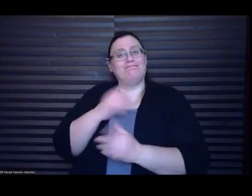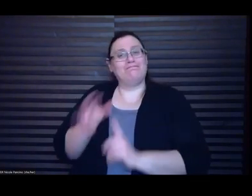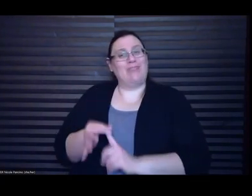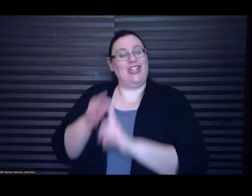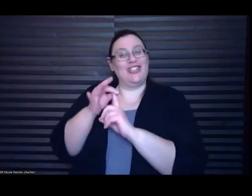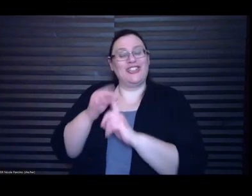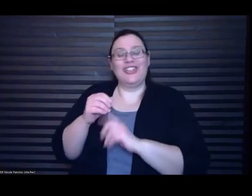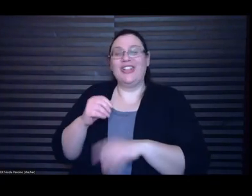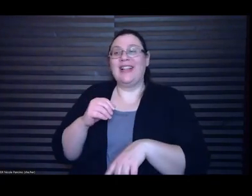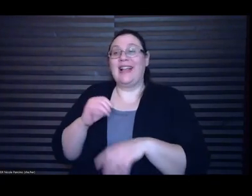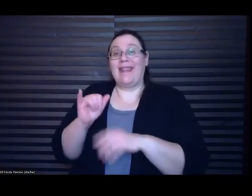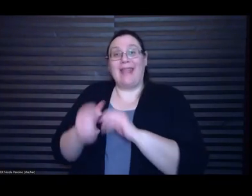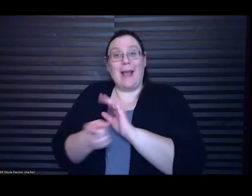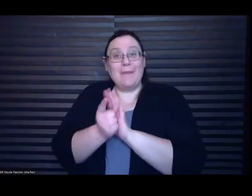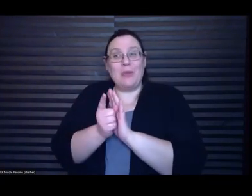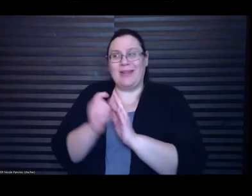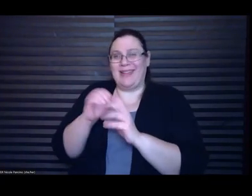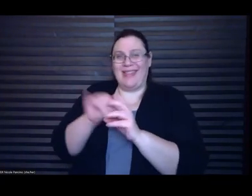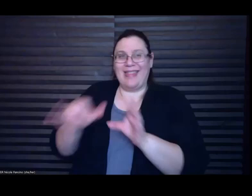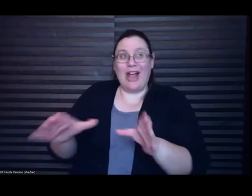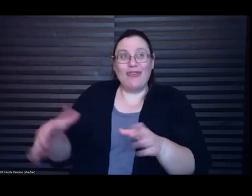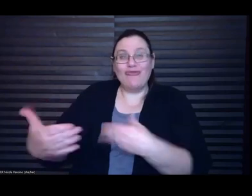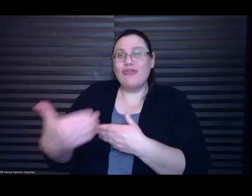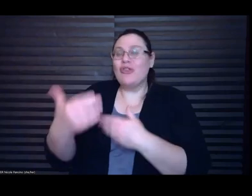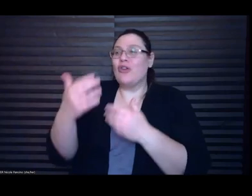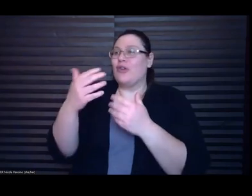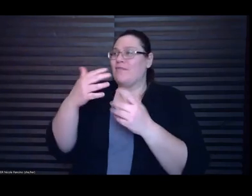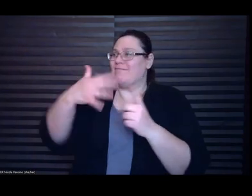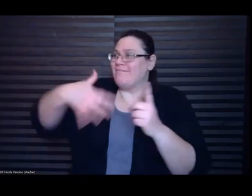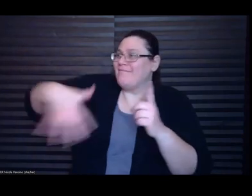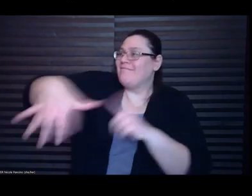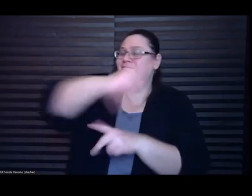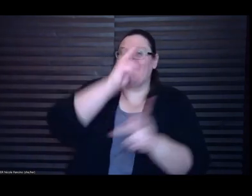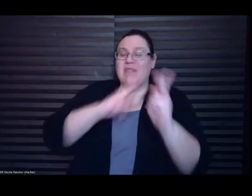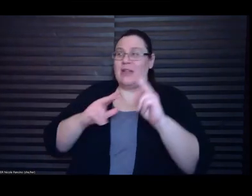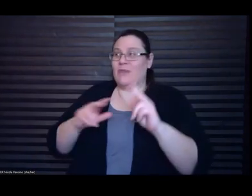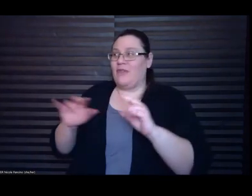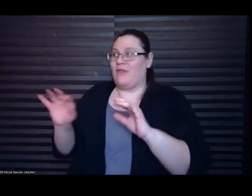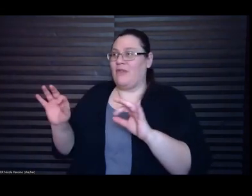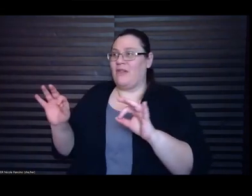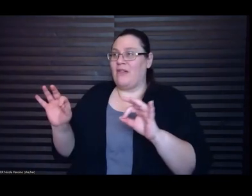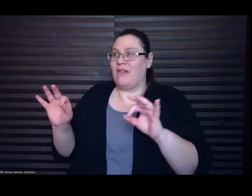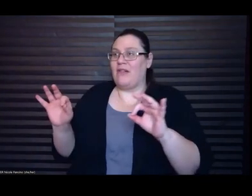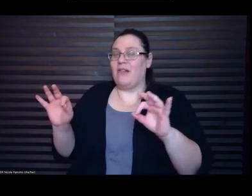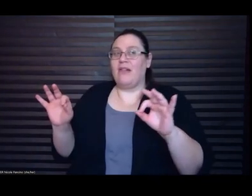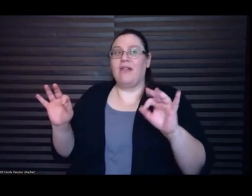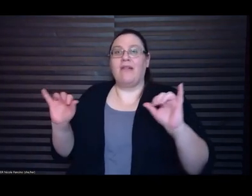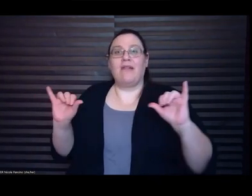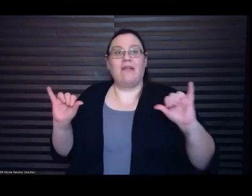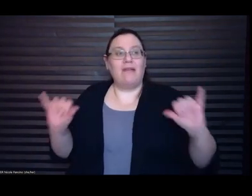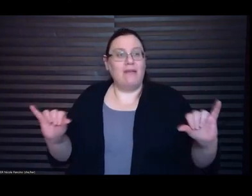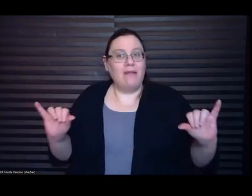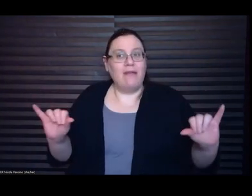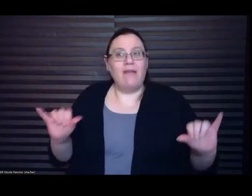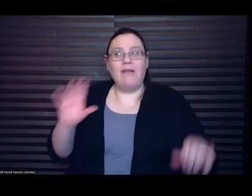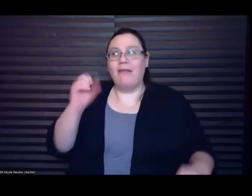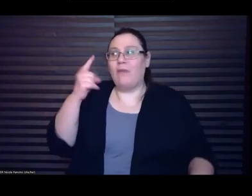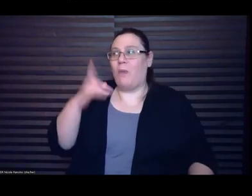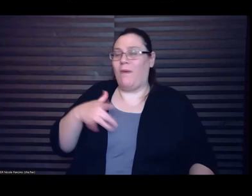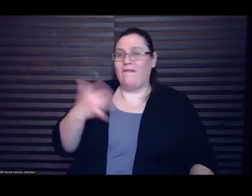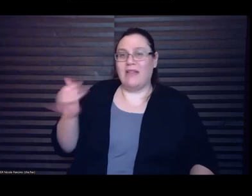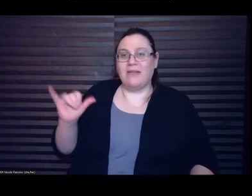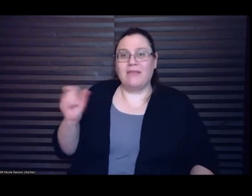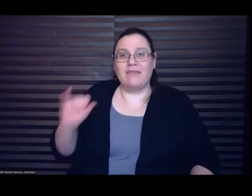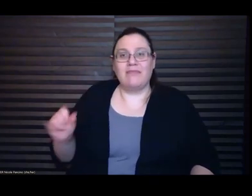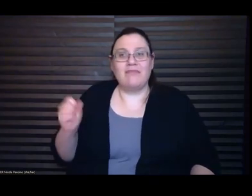by people where I was like oh this is what it feels like and I could I had a longing I did then have a longing